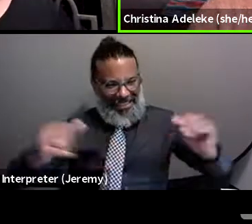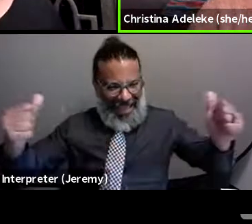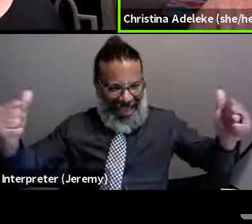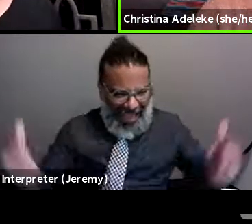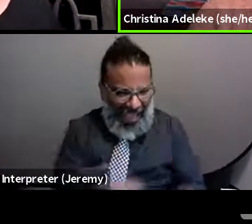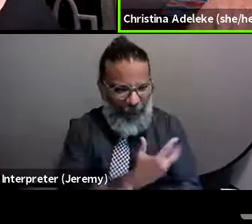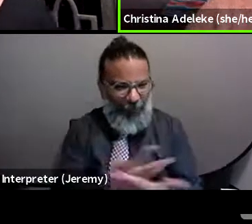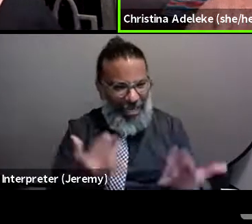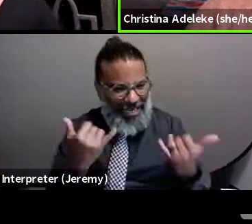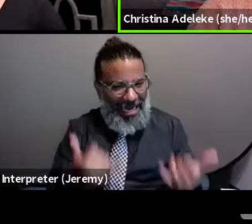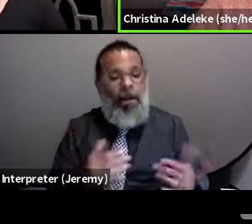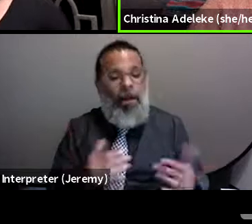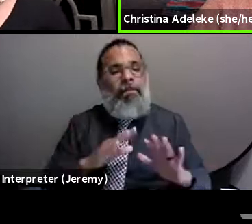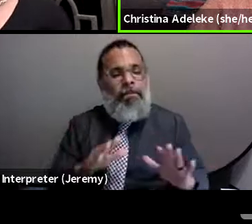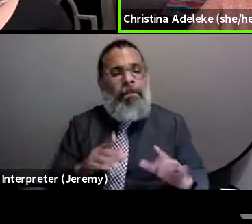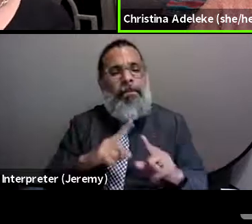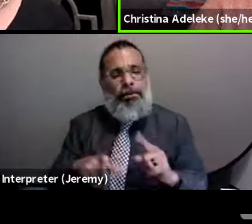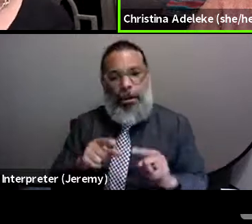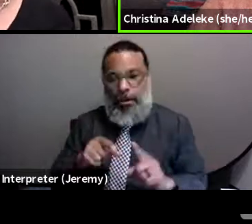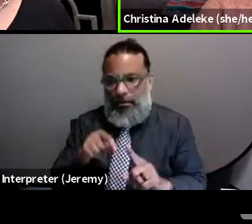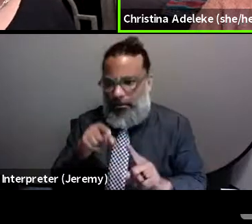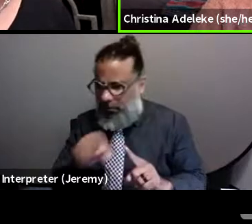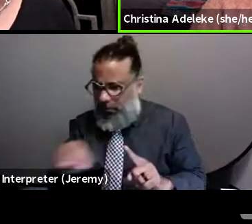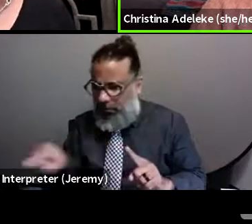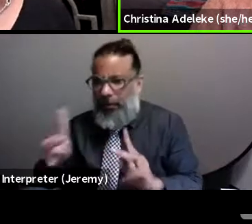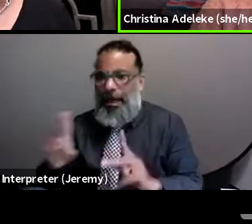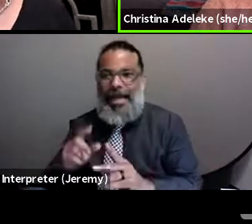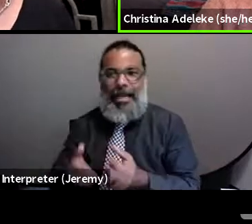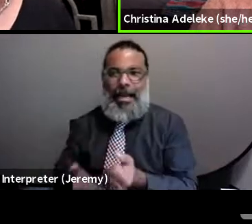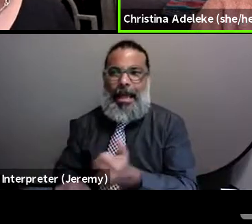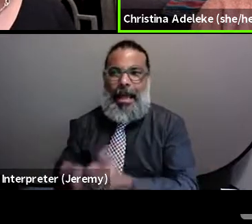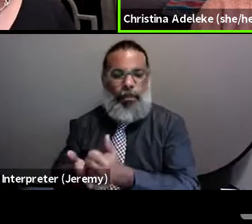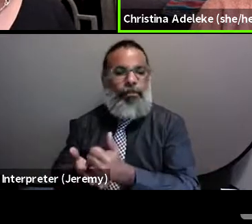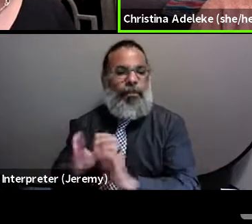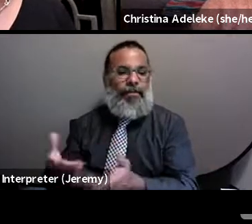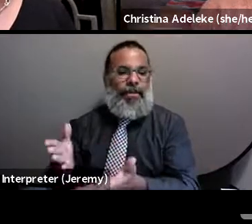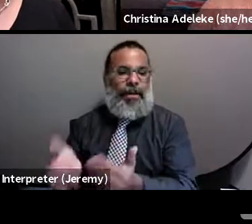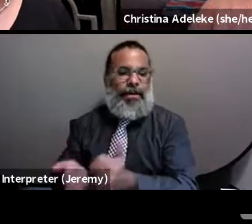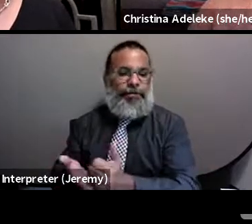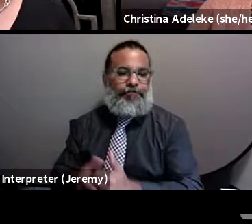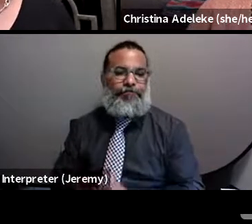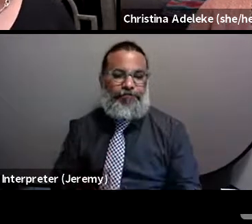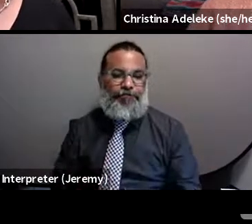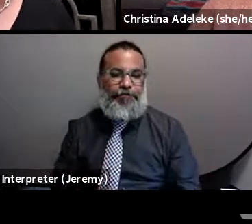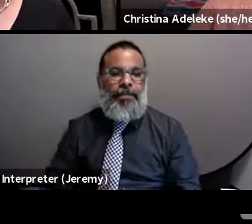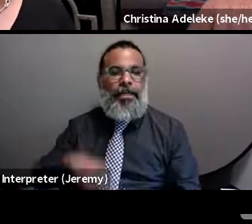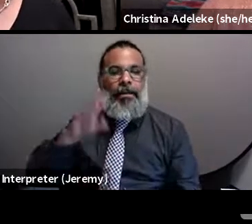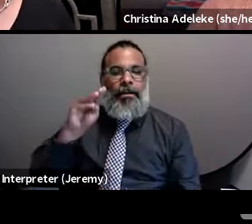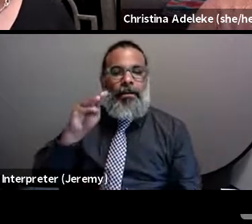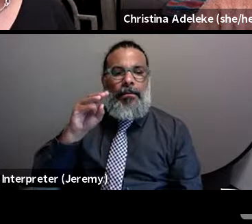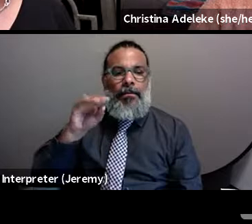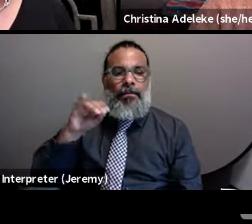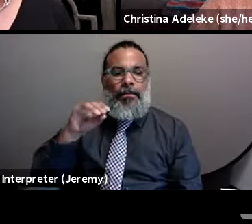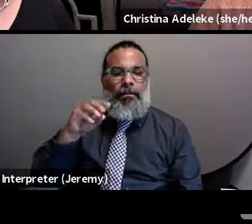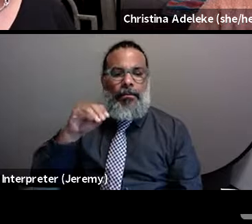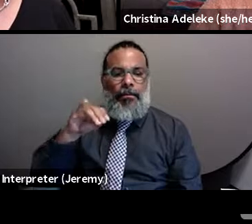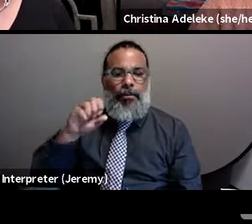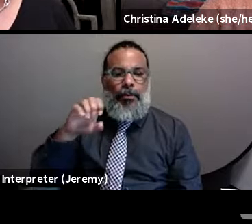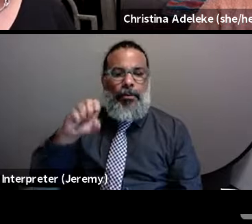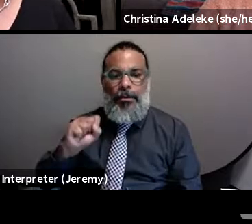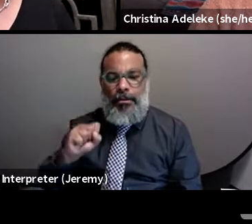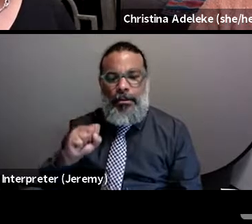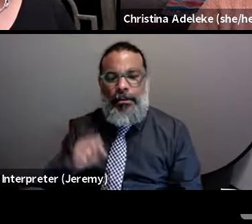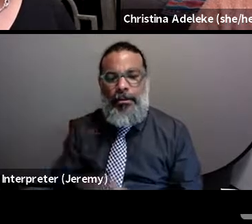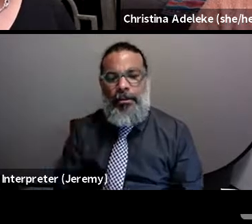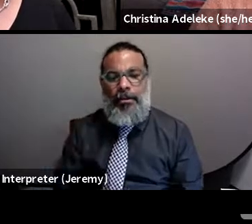to impact folks that you can. Um, yeah. So from the INMAC,